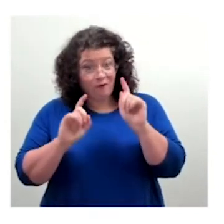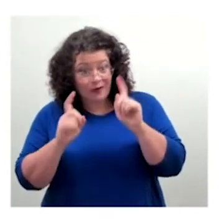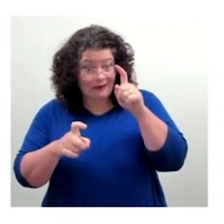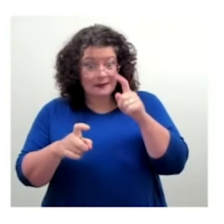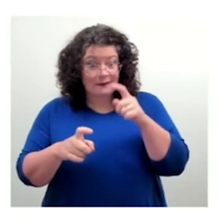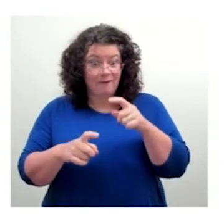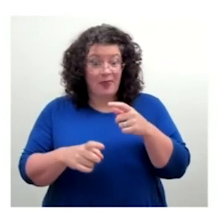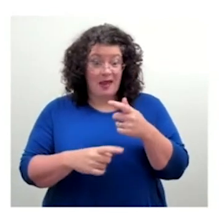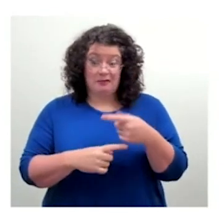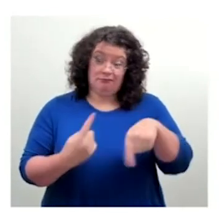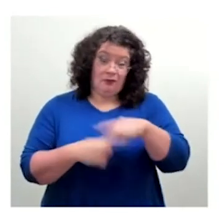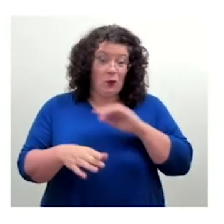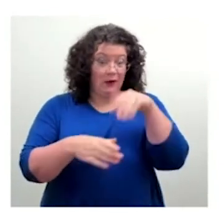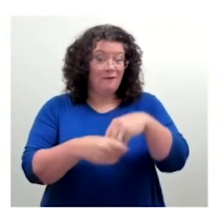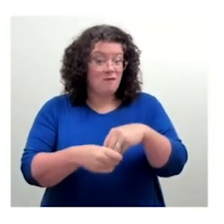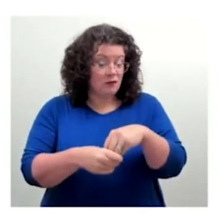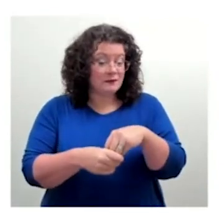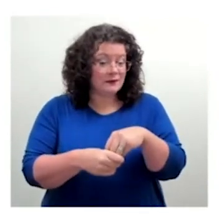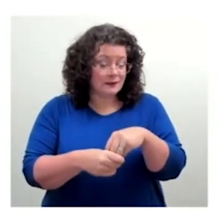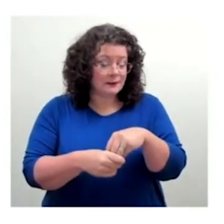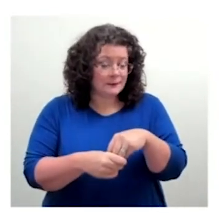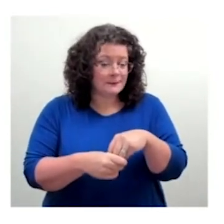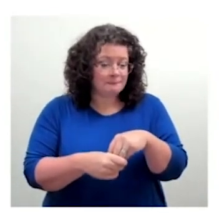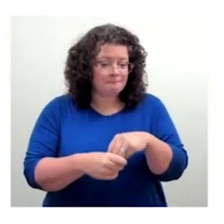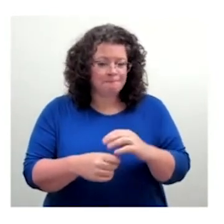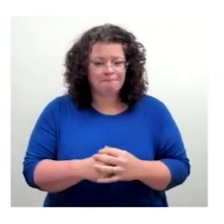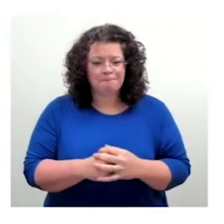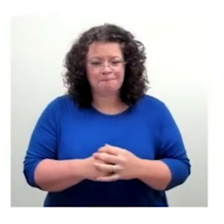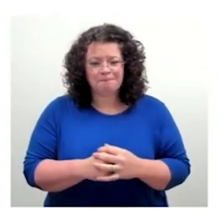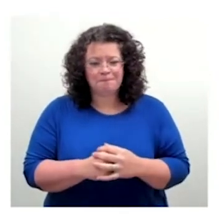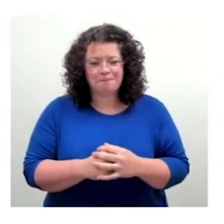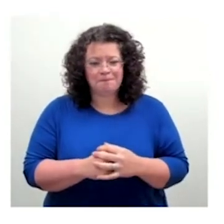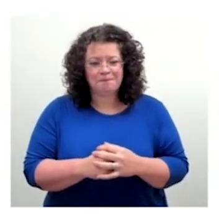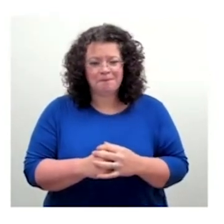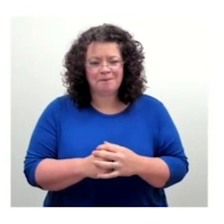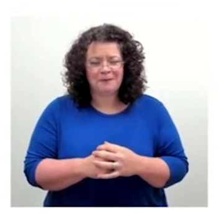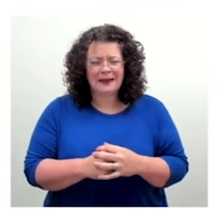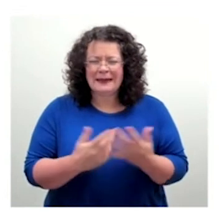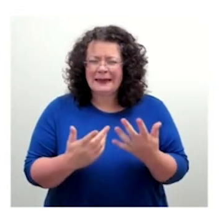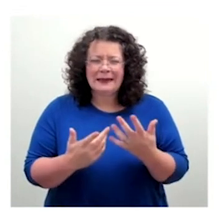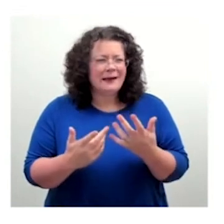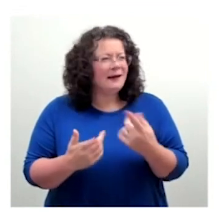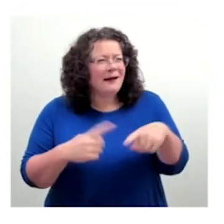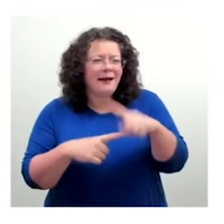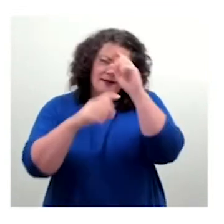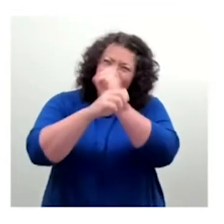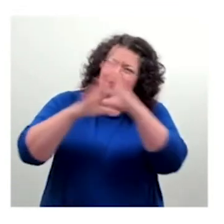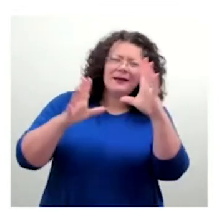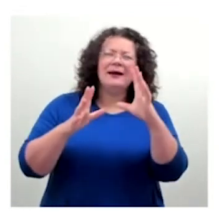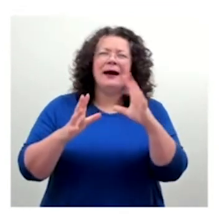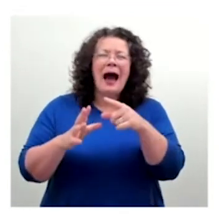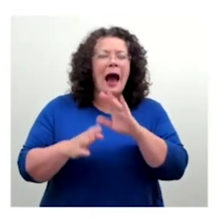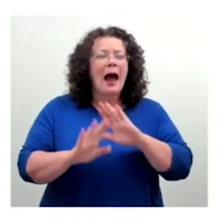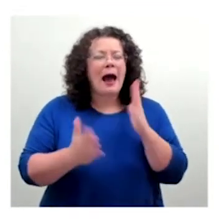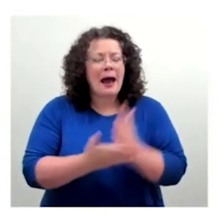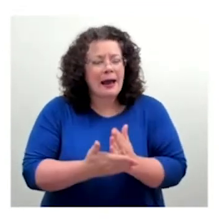Busting some of these myths, you know, and busting this kind of like throwing around, you know, the word accessibility, you know, willy